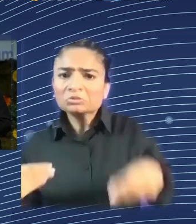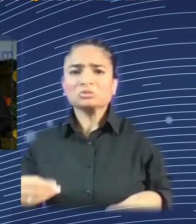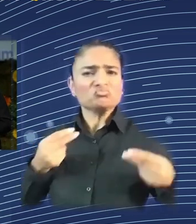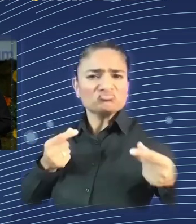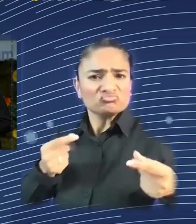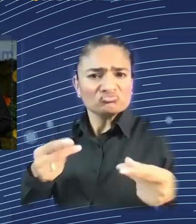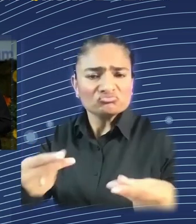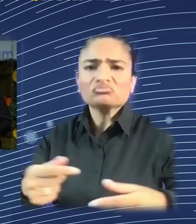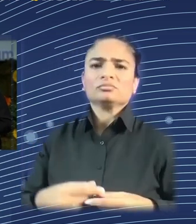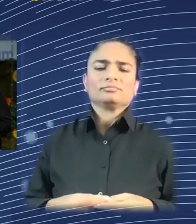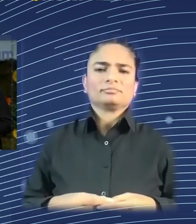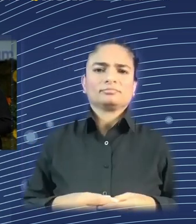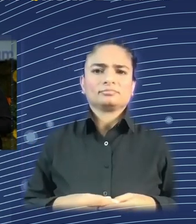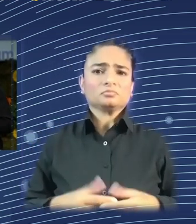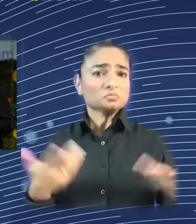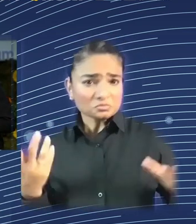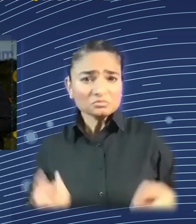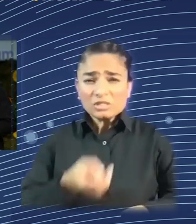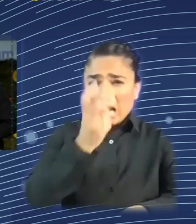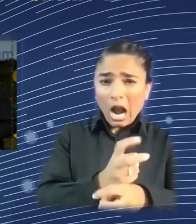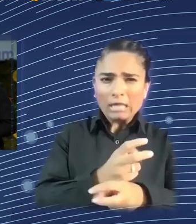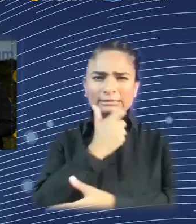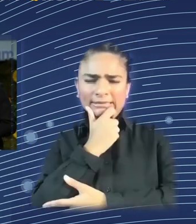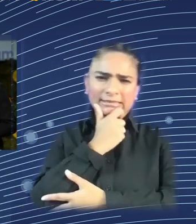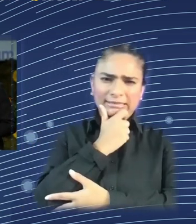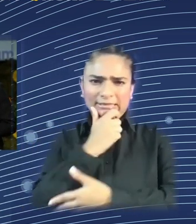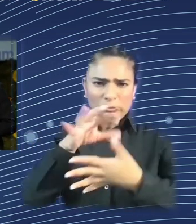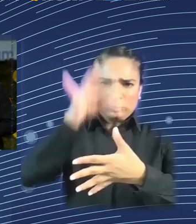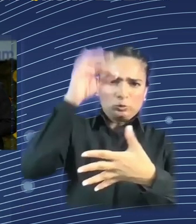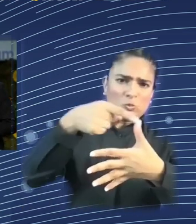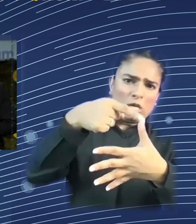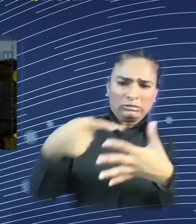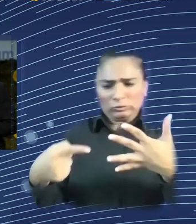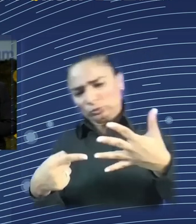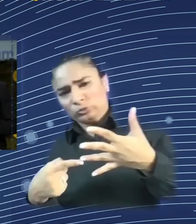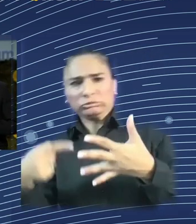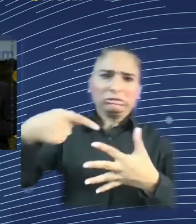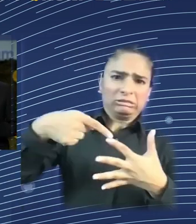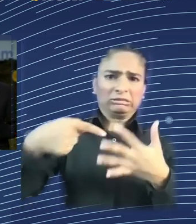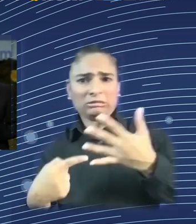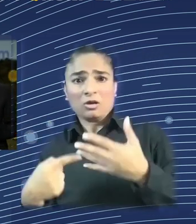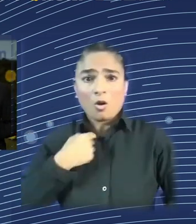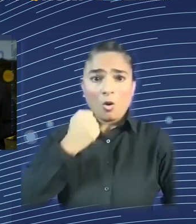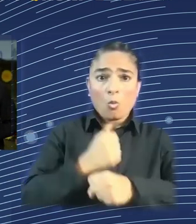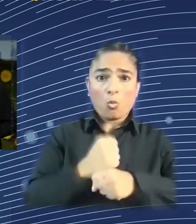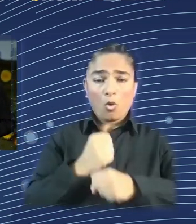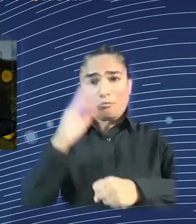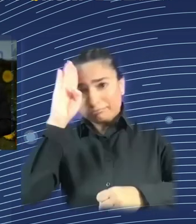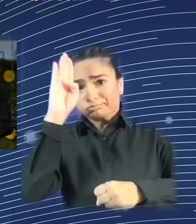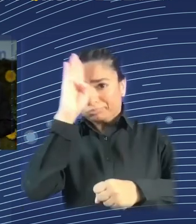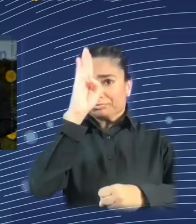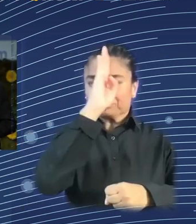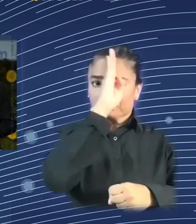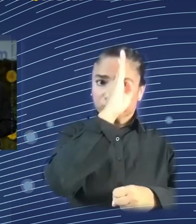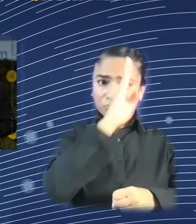And we have to do more to work now in less time. Better jobs, matched skills, new life tools. These are just